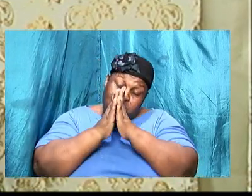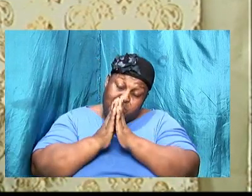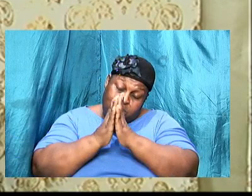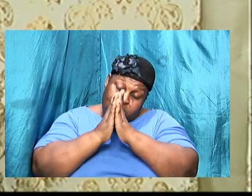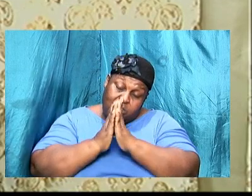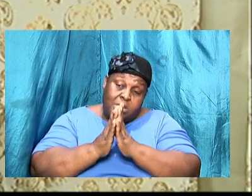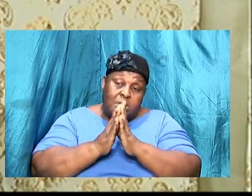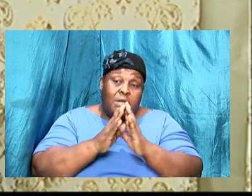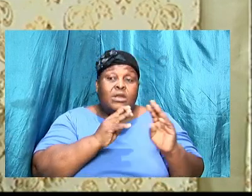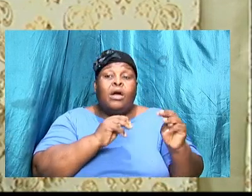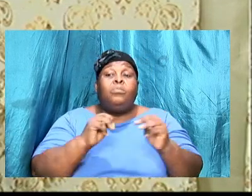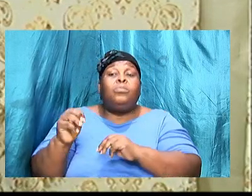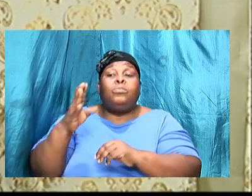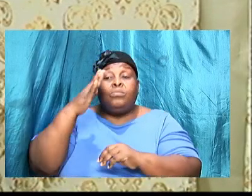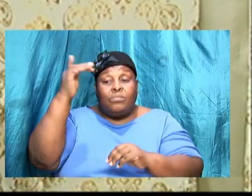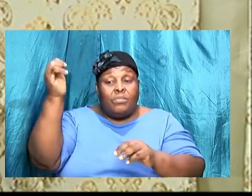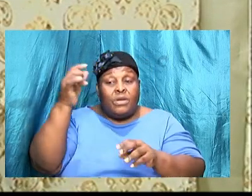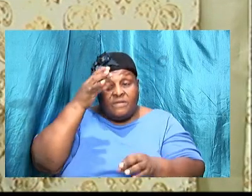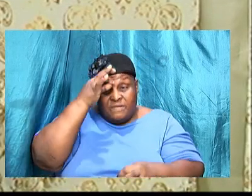I moved by faith